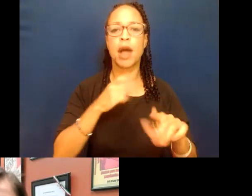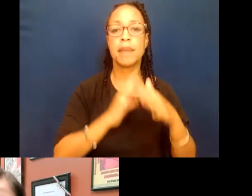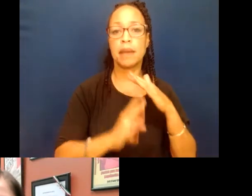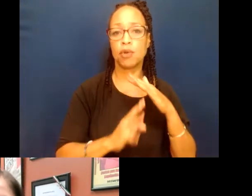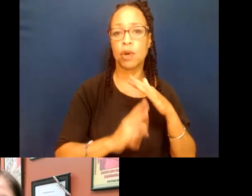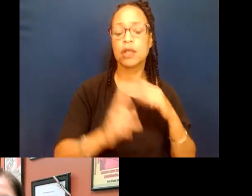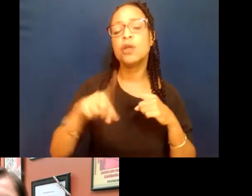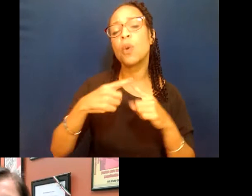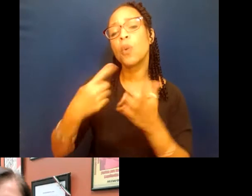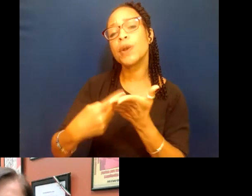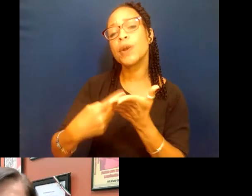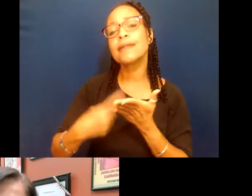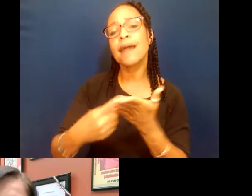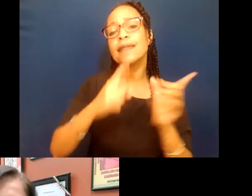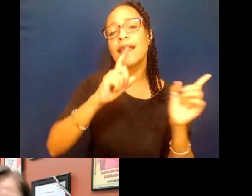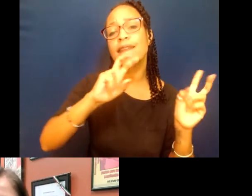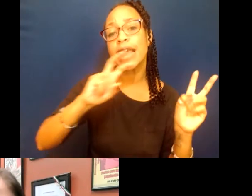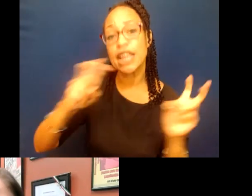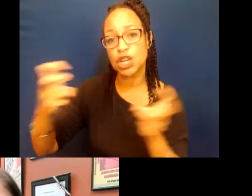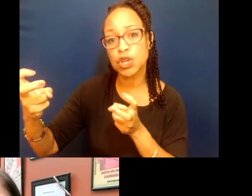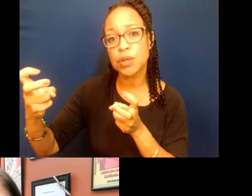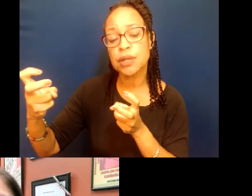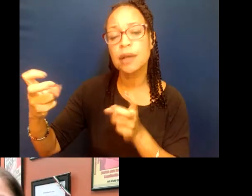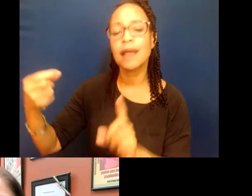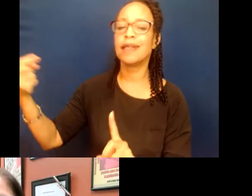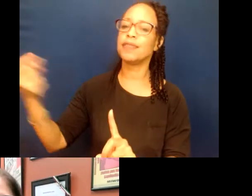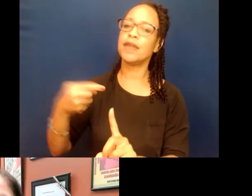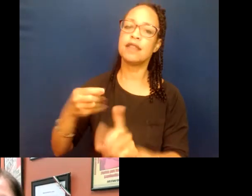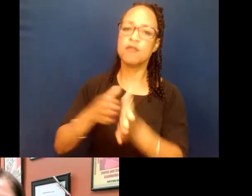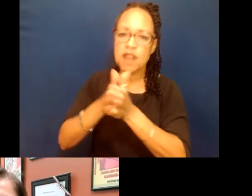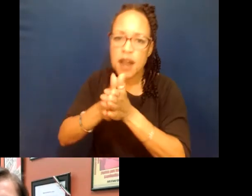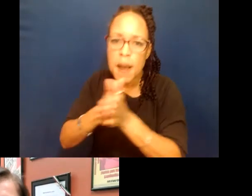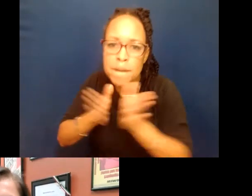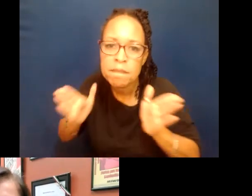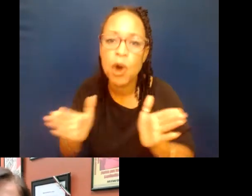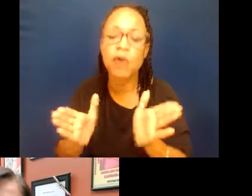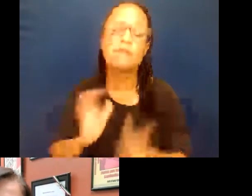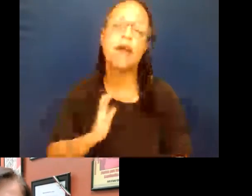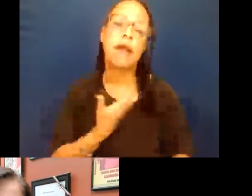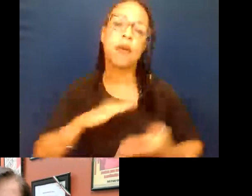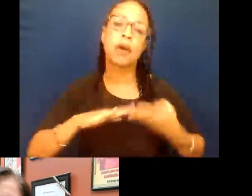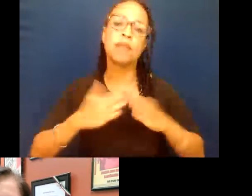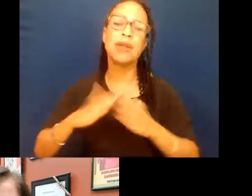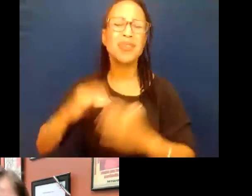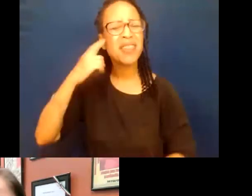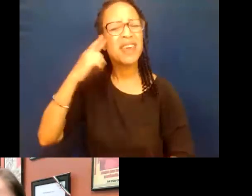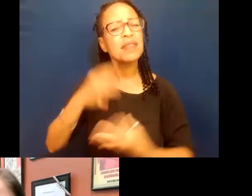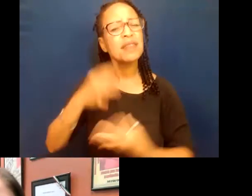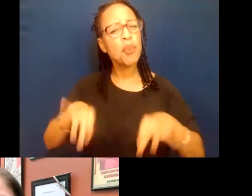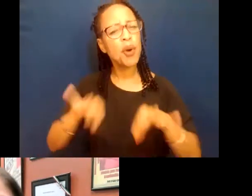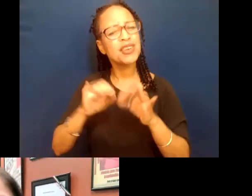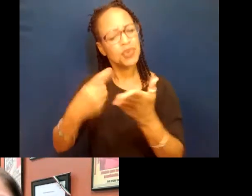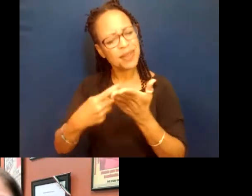the issues, this is what's going to motivate our community. And so, I think it's important to talk about the issues that